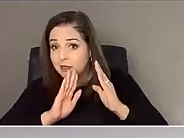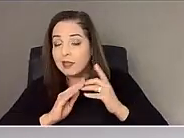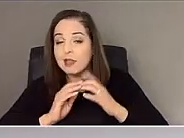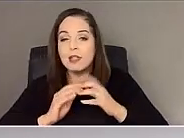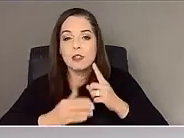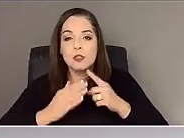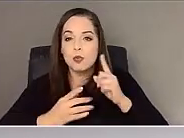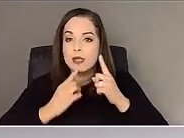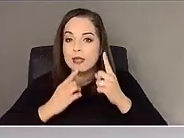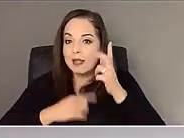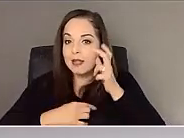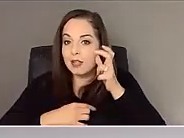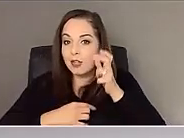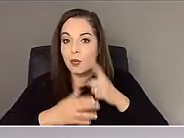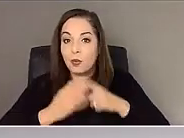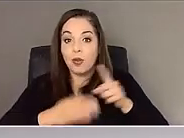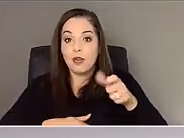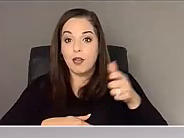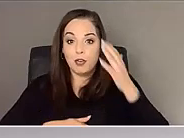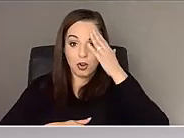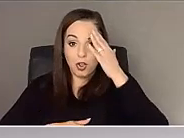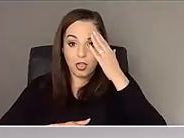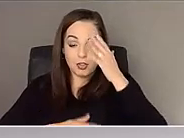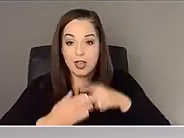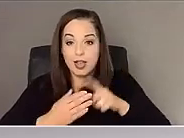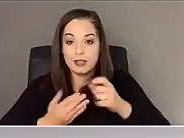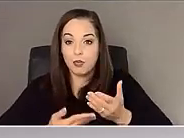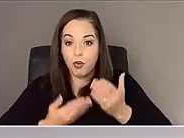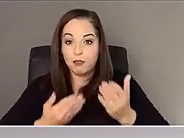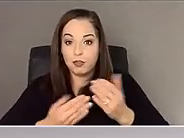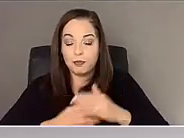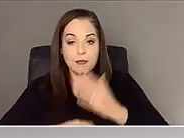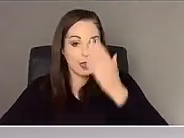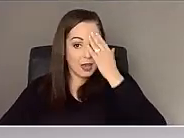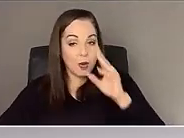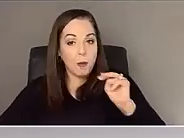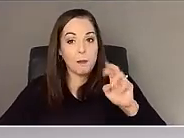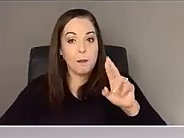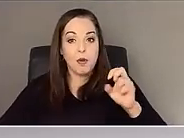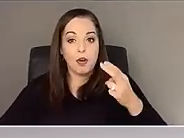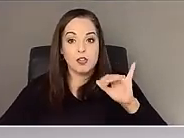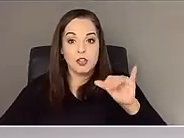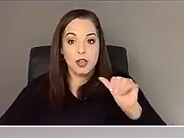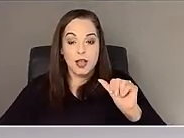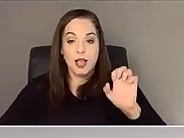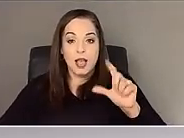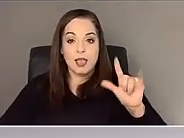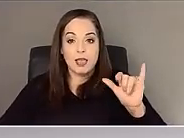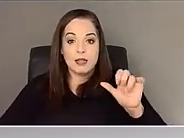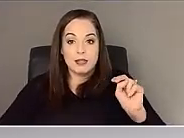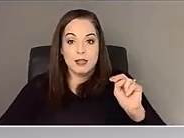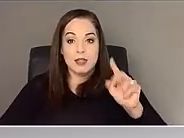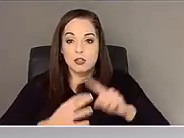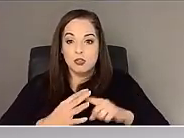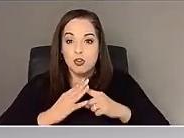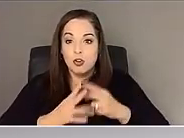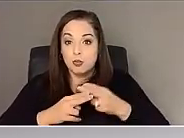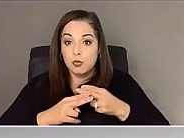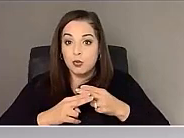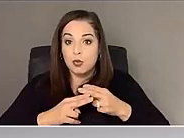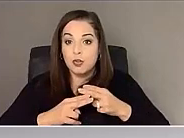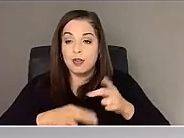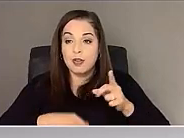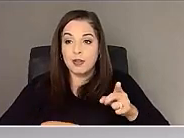Um, we are, so I know Marsha Ellison is going to start very soon, but so Marsha, I